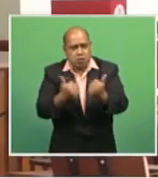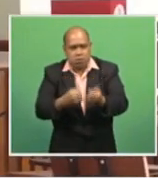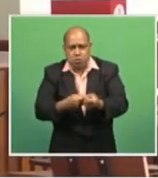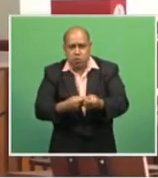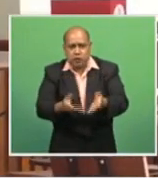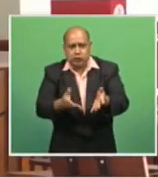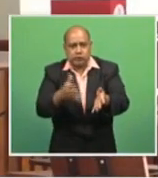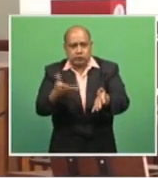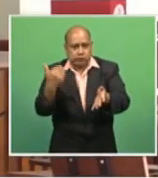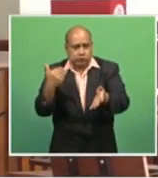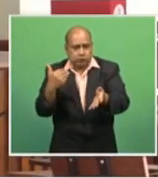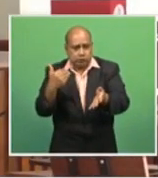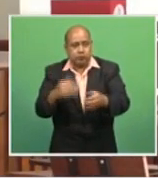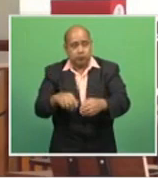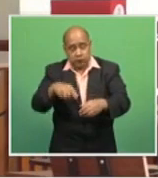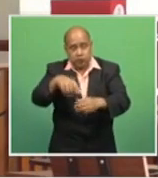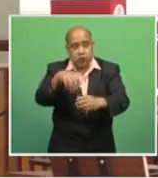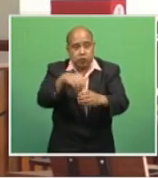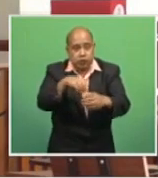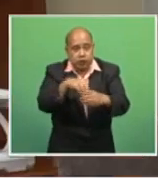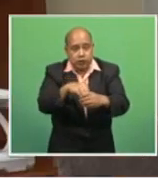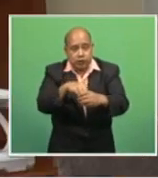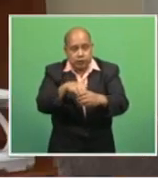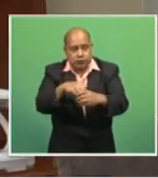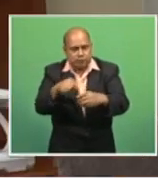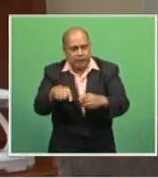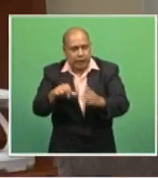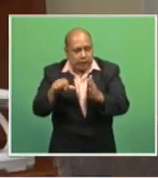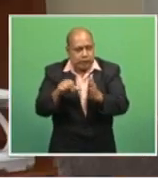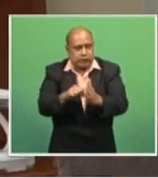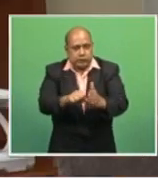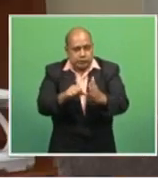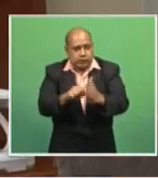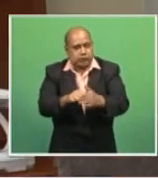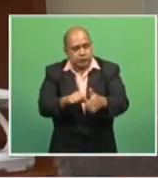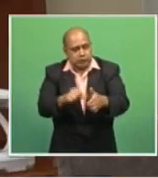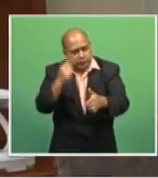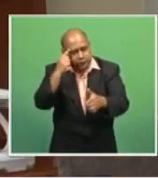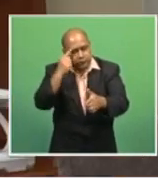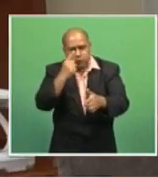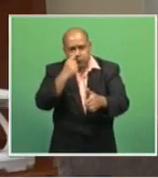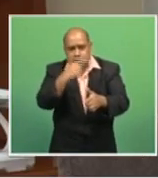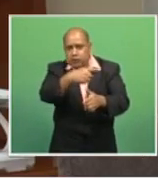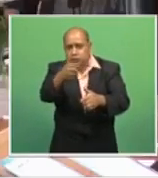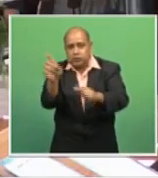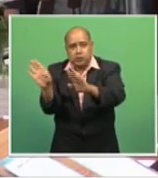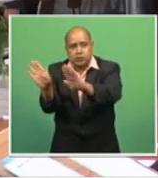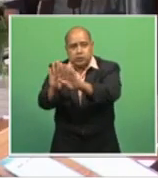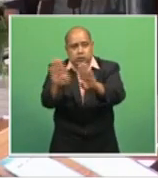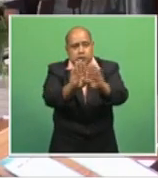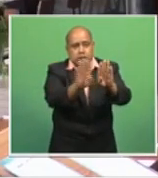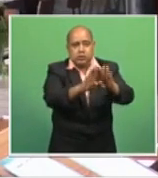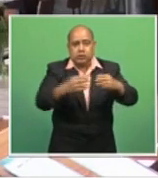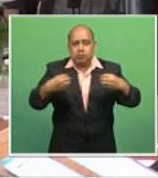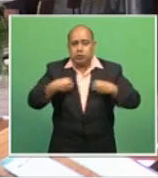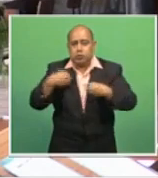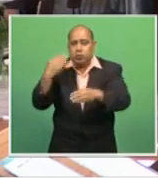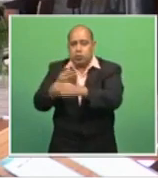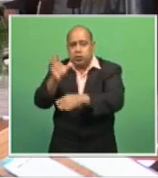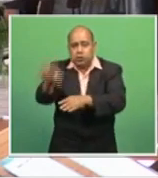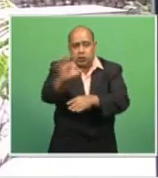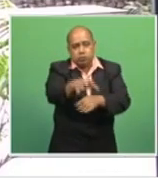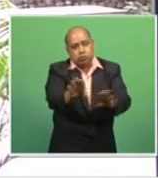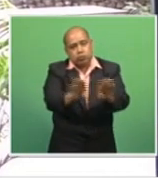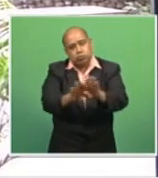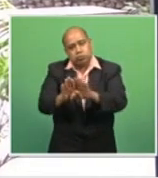within the sector who are among the hardest hit. And these people have either shut down their business or have closed it to the point